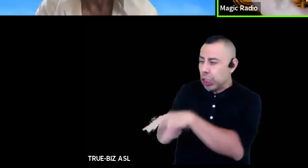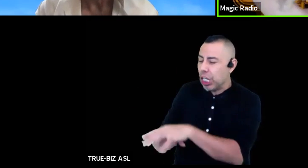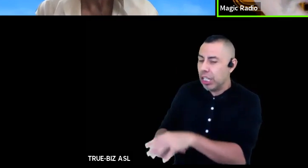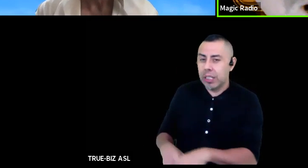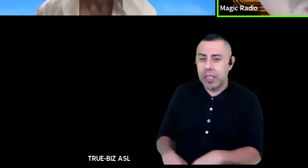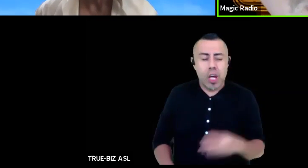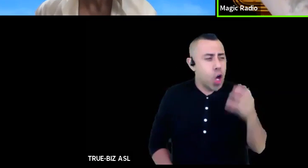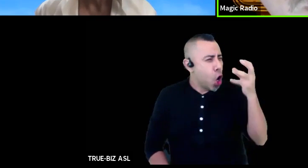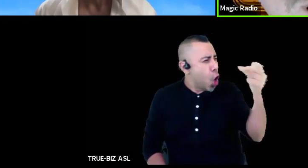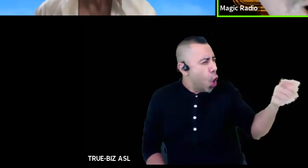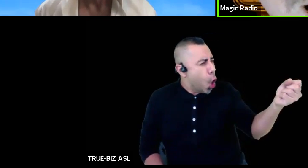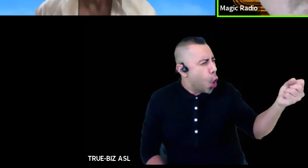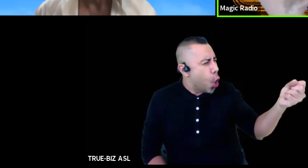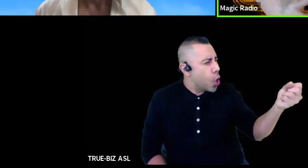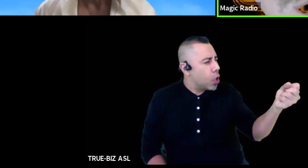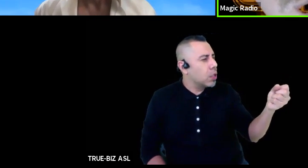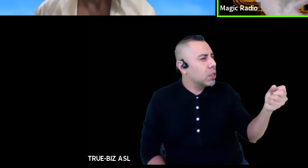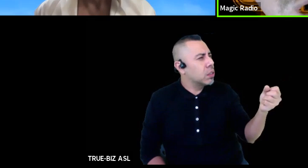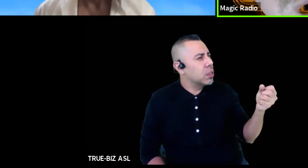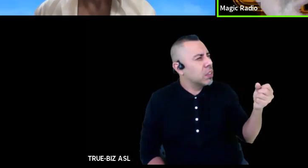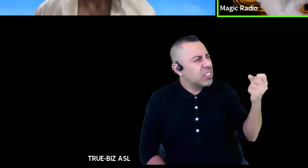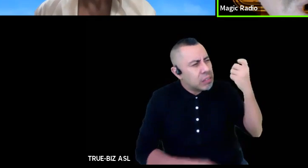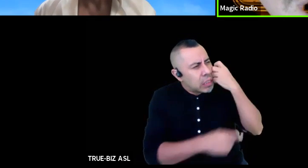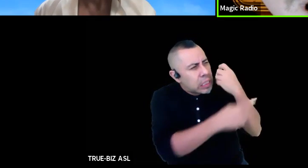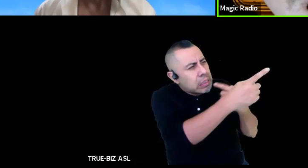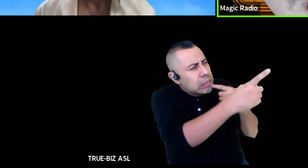what year did you say it was?